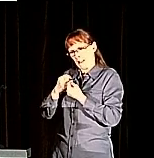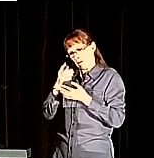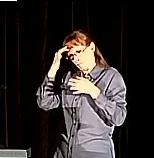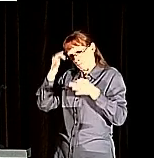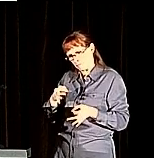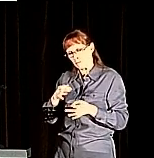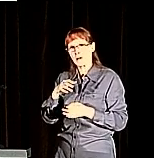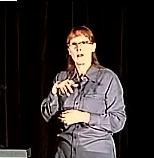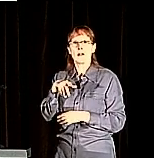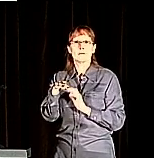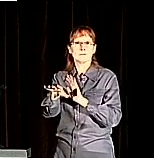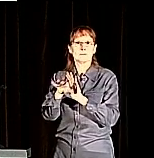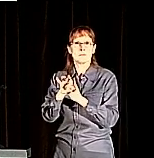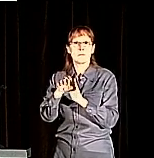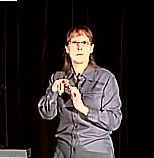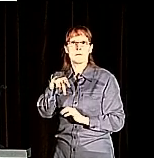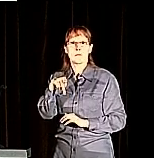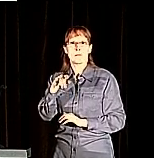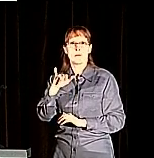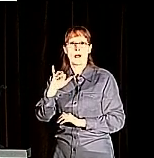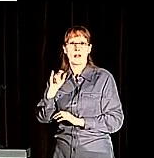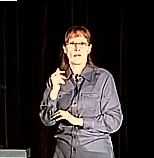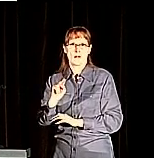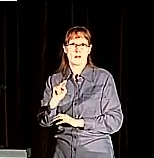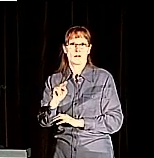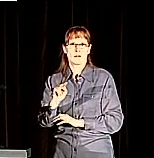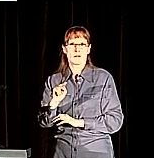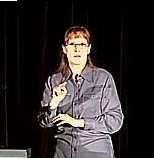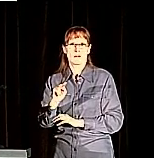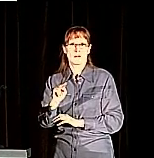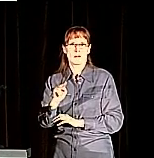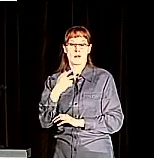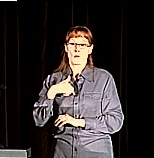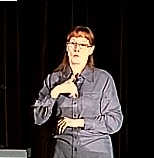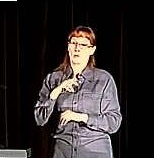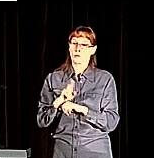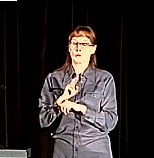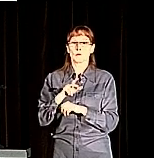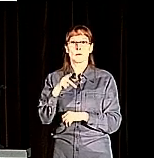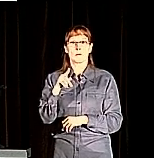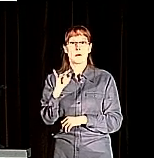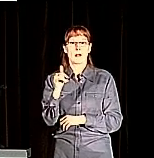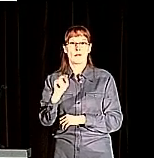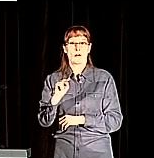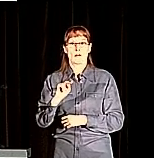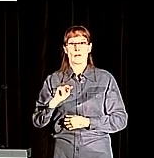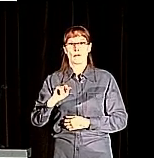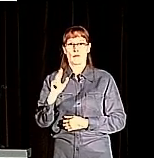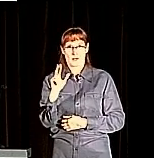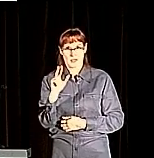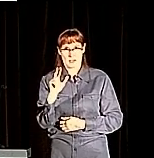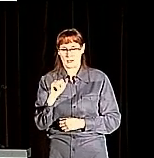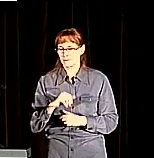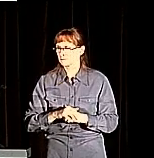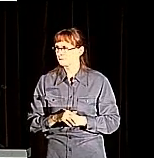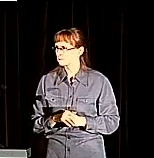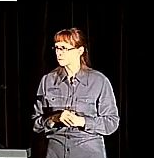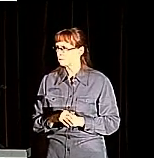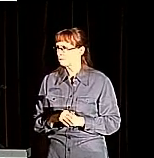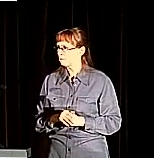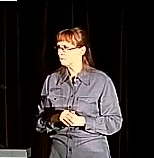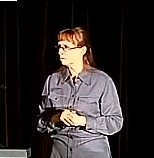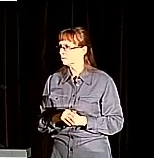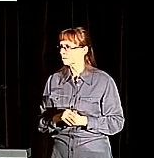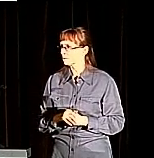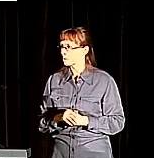Our lead programmer would pick Python 3. Here's reasons I cannot explain, but I can tell you why I like Python 3.